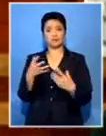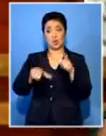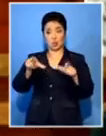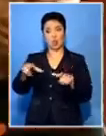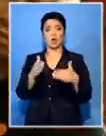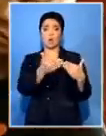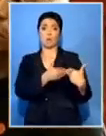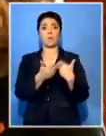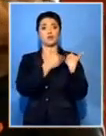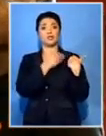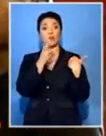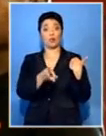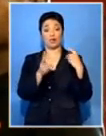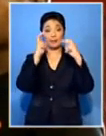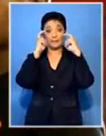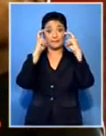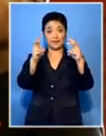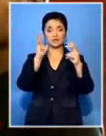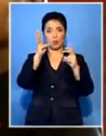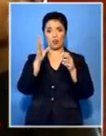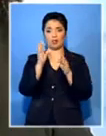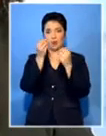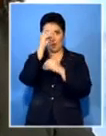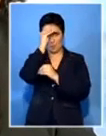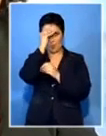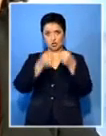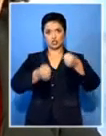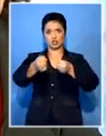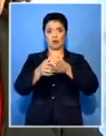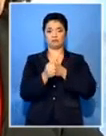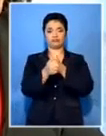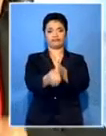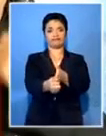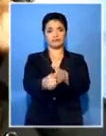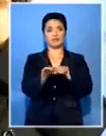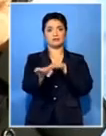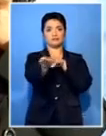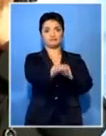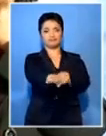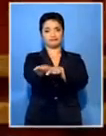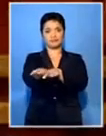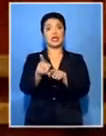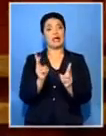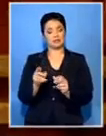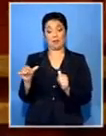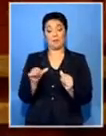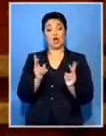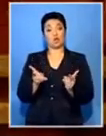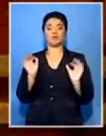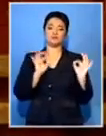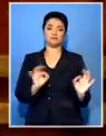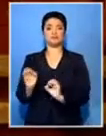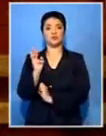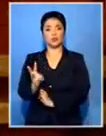protected. Buses carrying workers will be escorted by the police until the situation is back to normal. There's a lot of